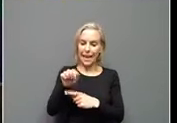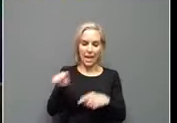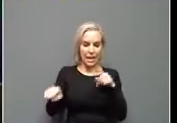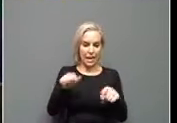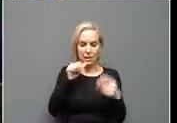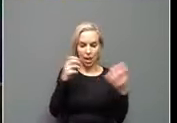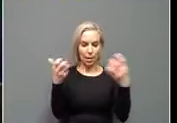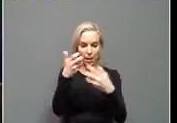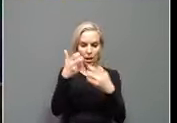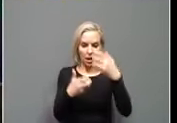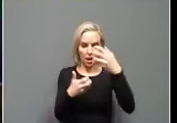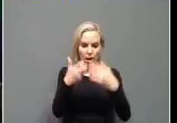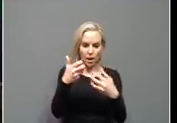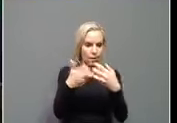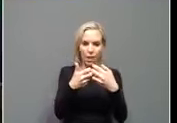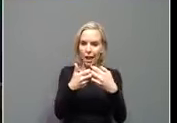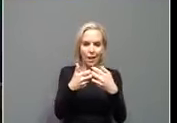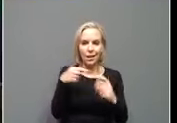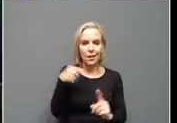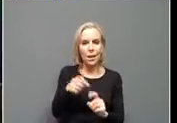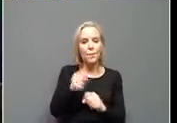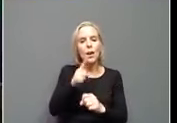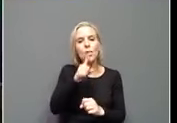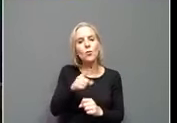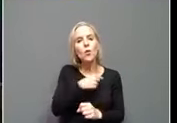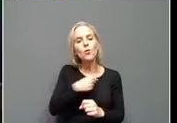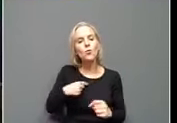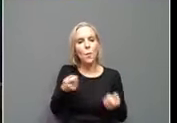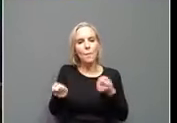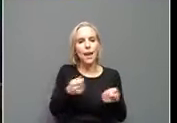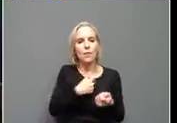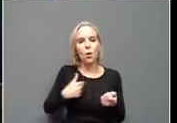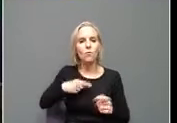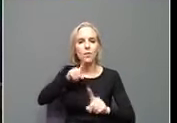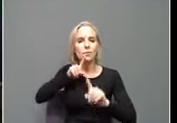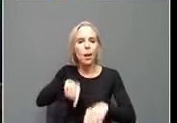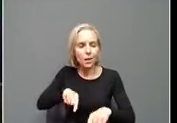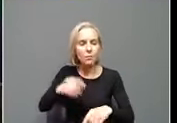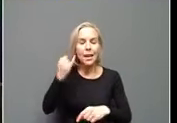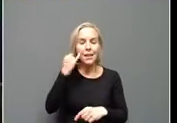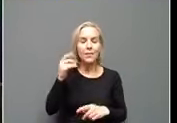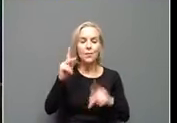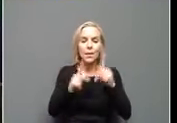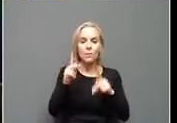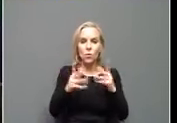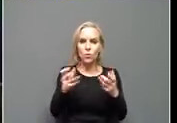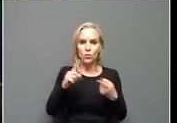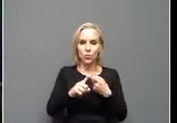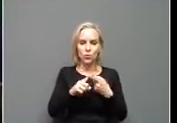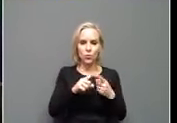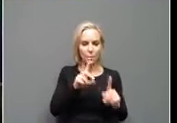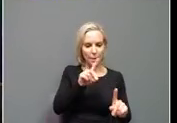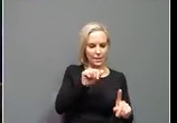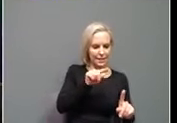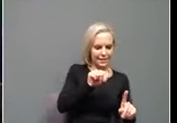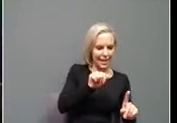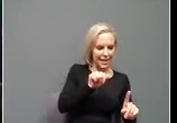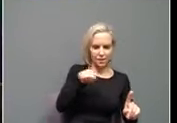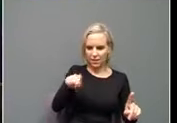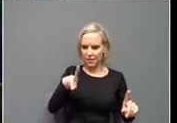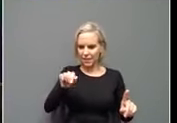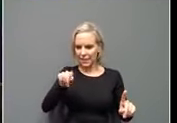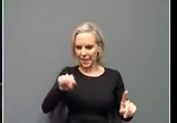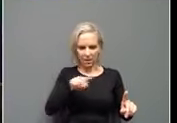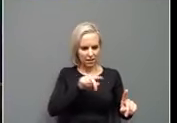really make a material difference for what we're doing to manage our response. But if people are looking from data set to data set, you're going to see variances